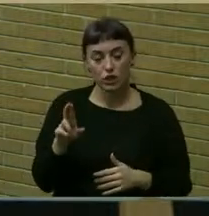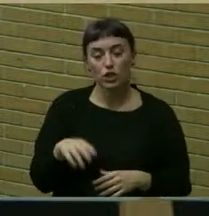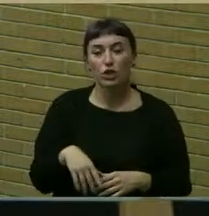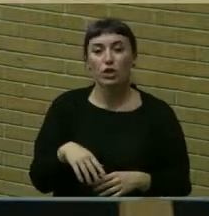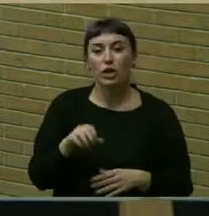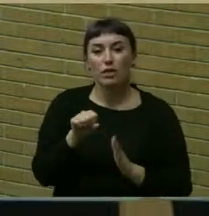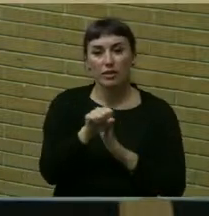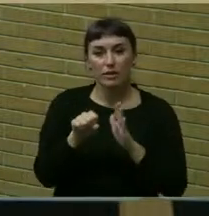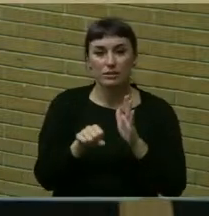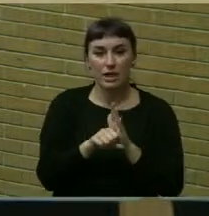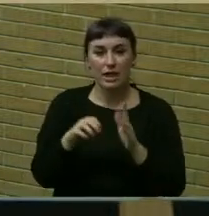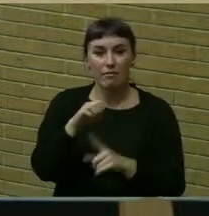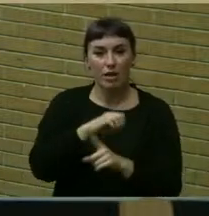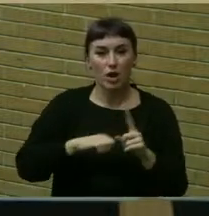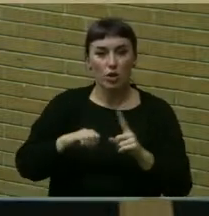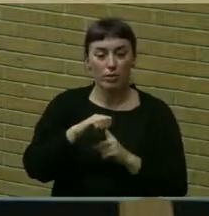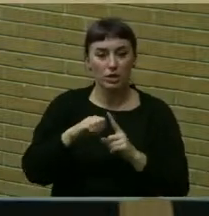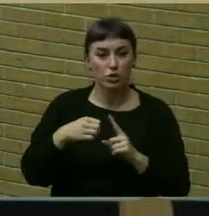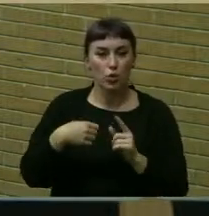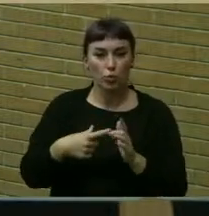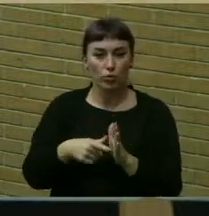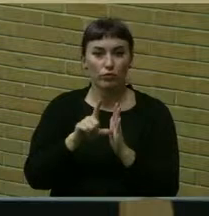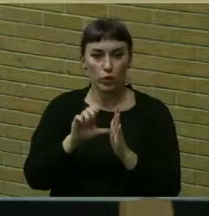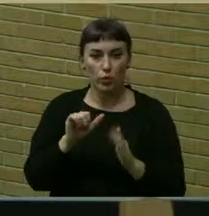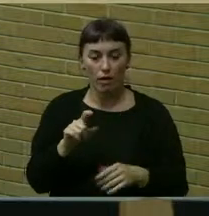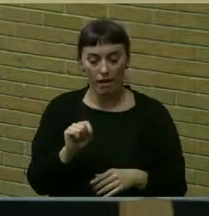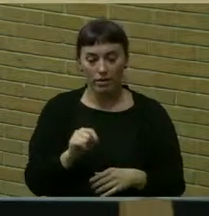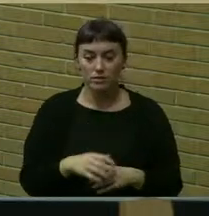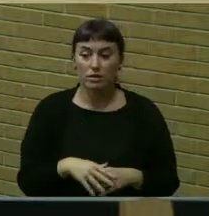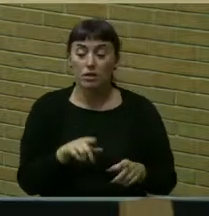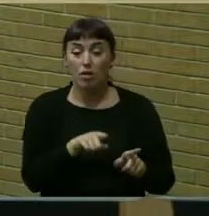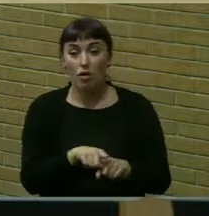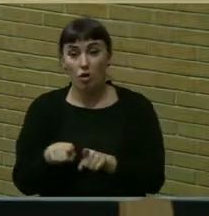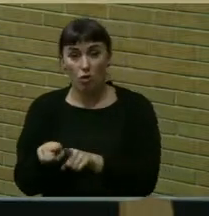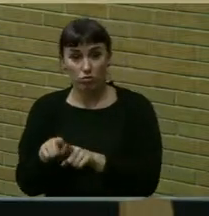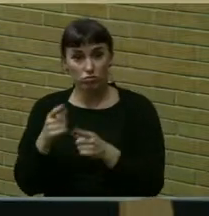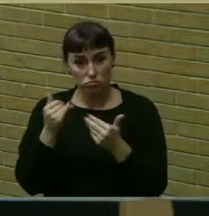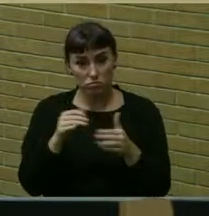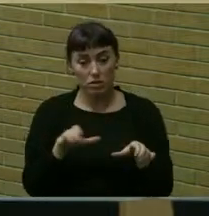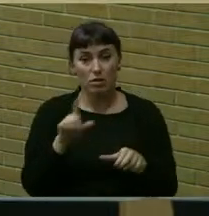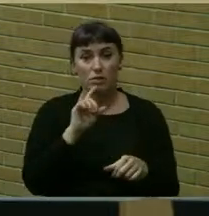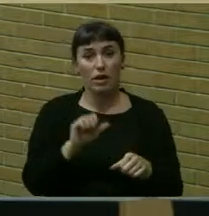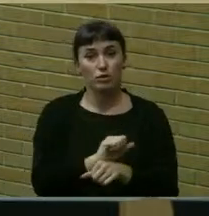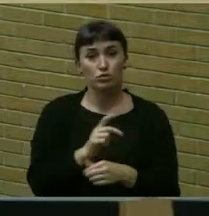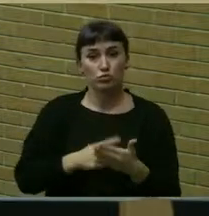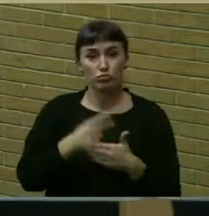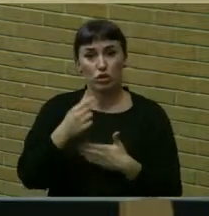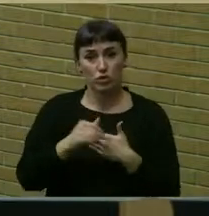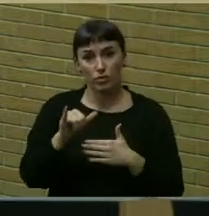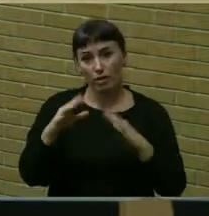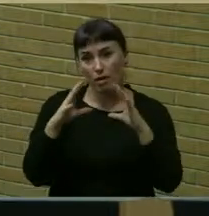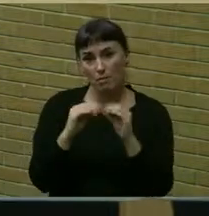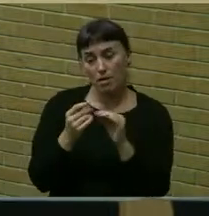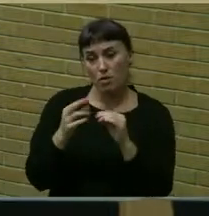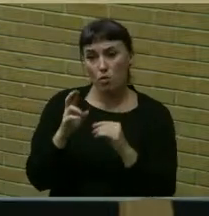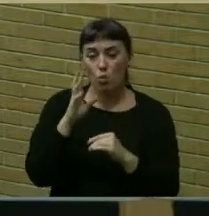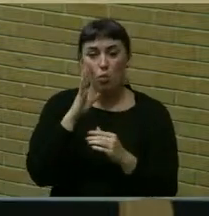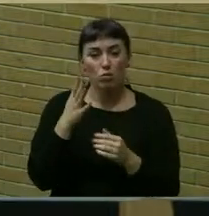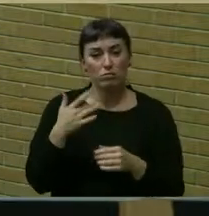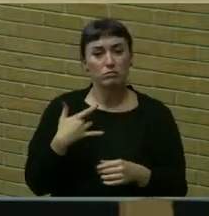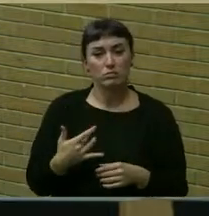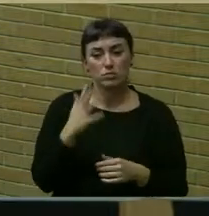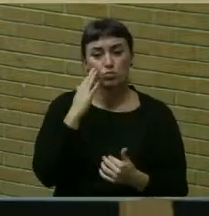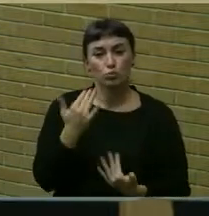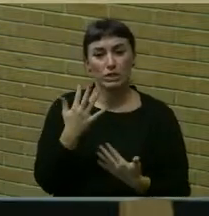quality review act and whether we take action on the actual project at that meeting or probably more likely